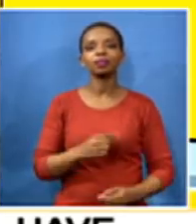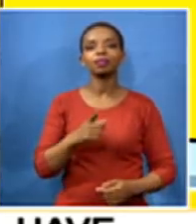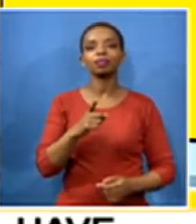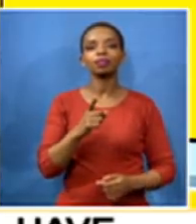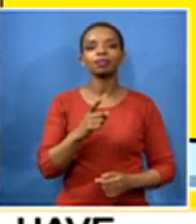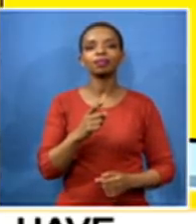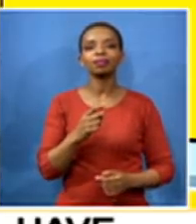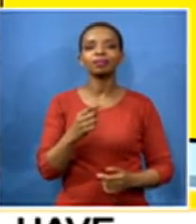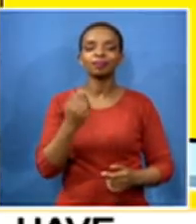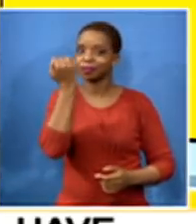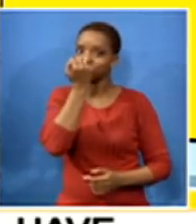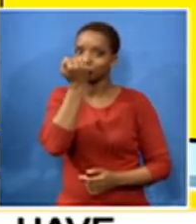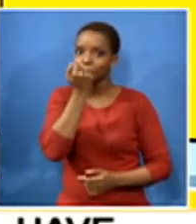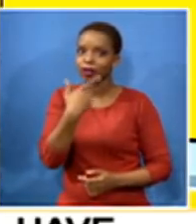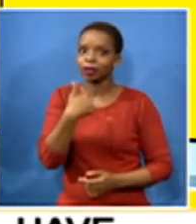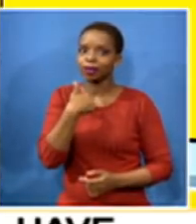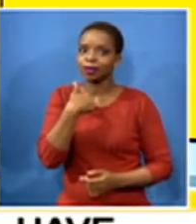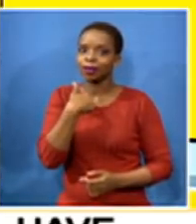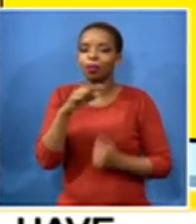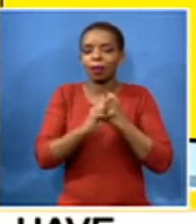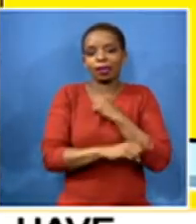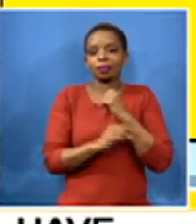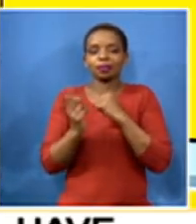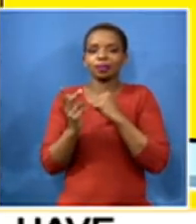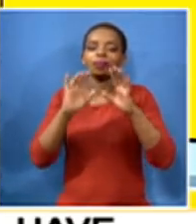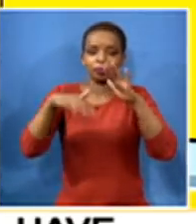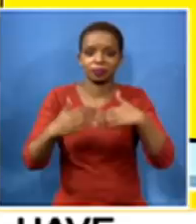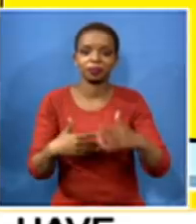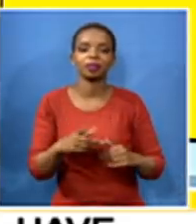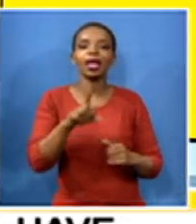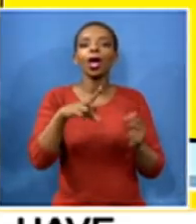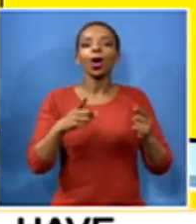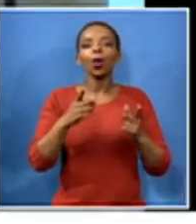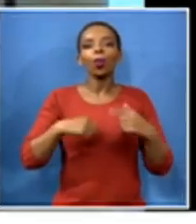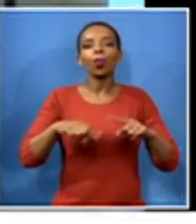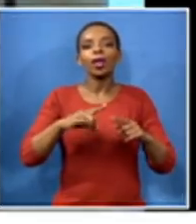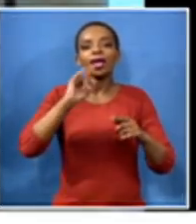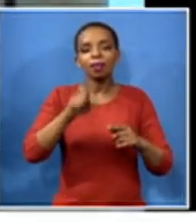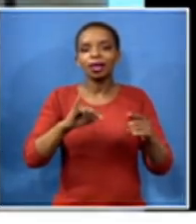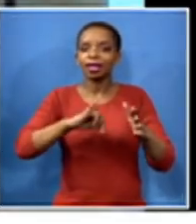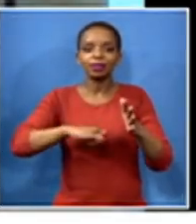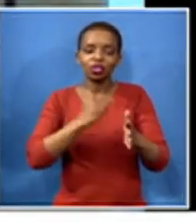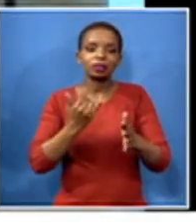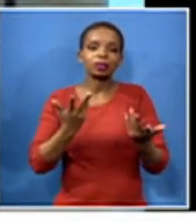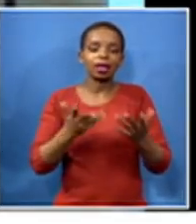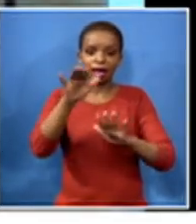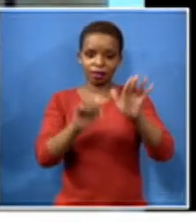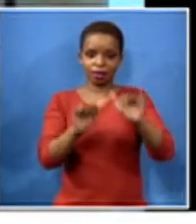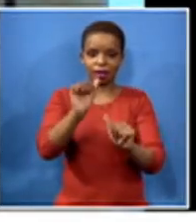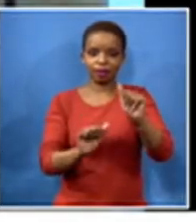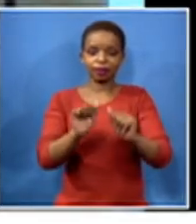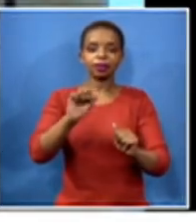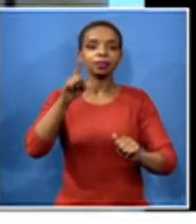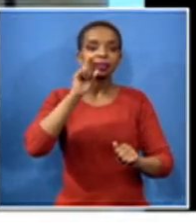to sorry faranaz i'll complete we we must just assess and we've got to see that in fact there's